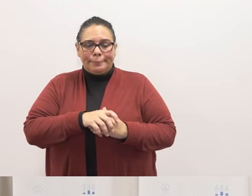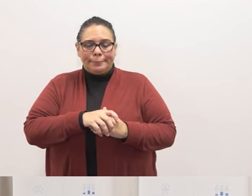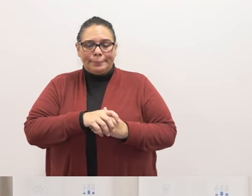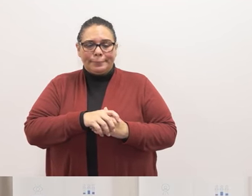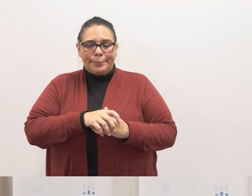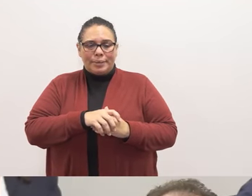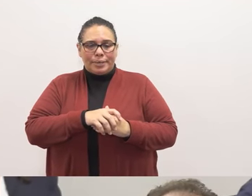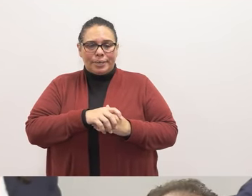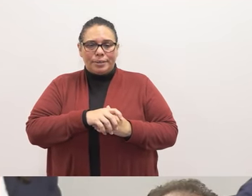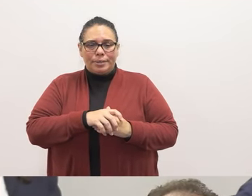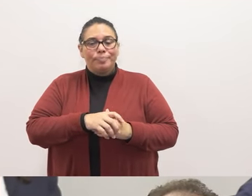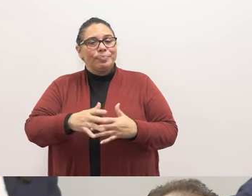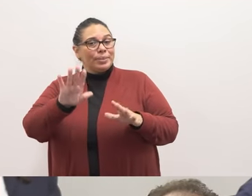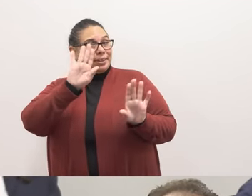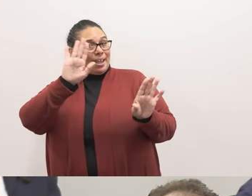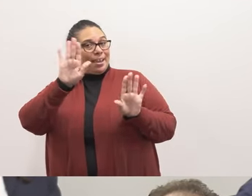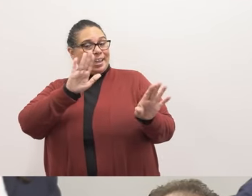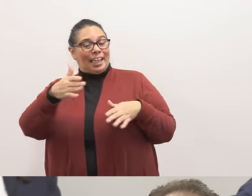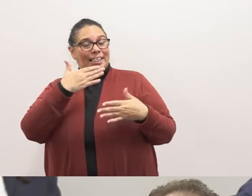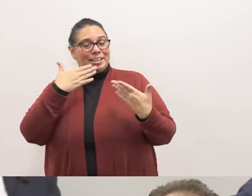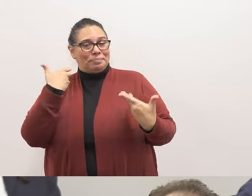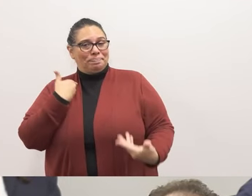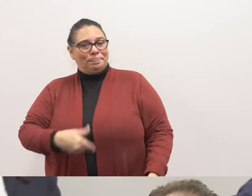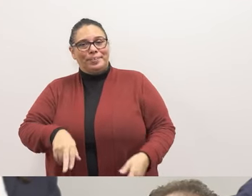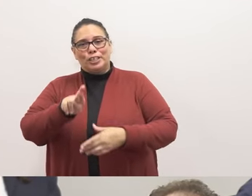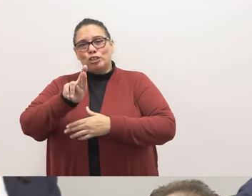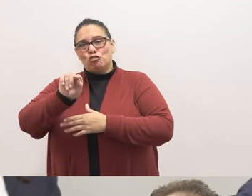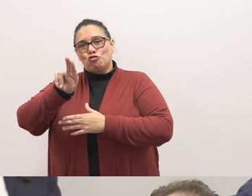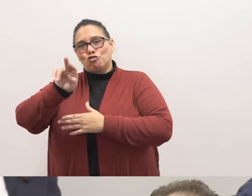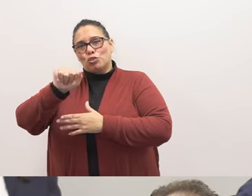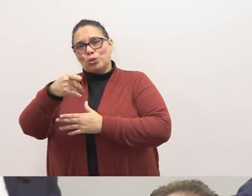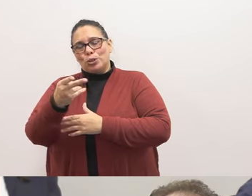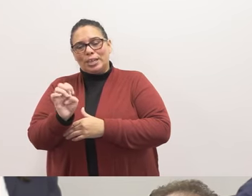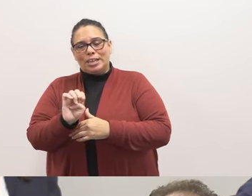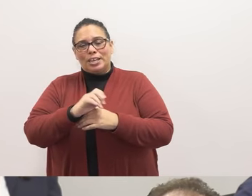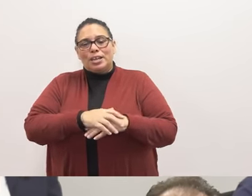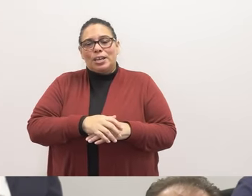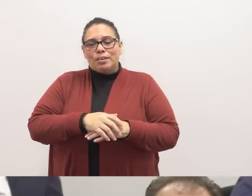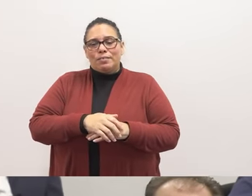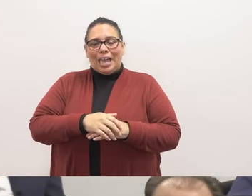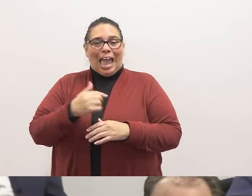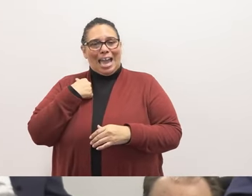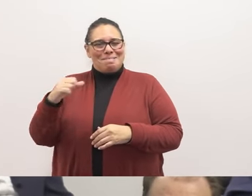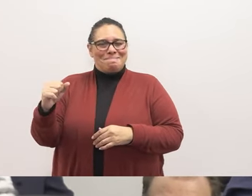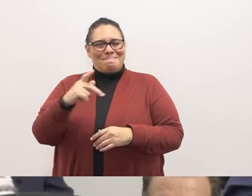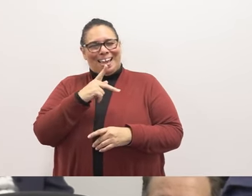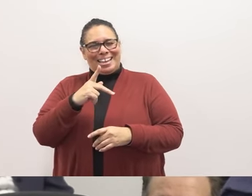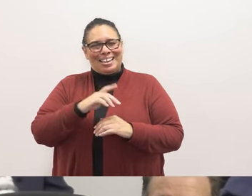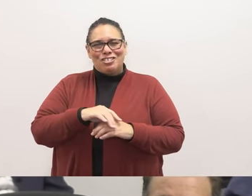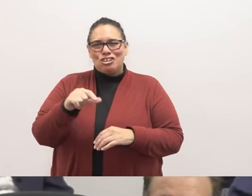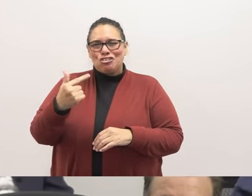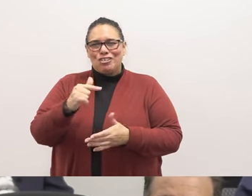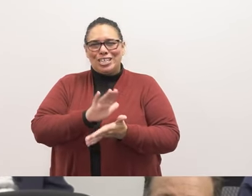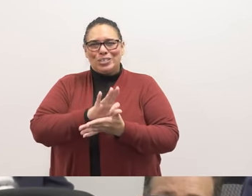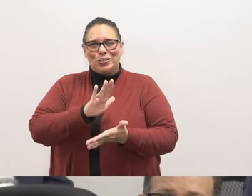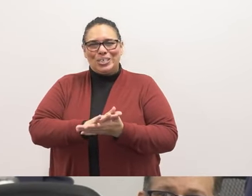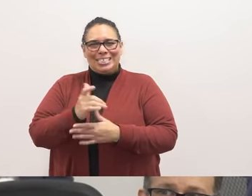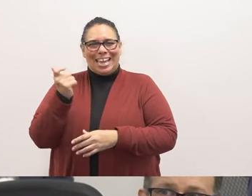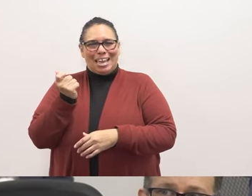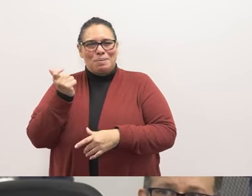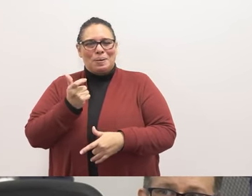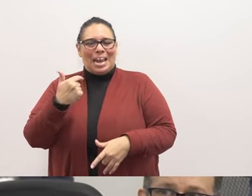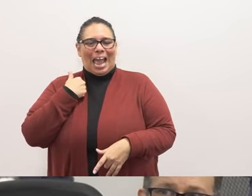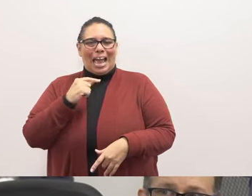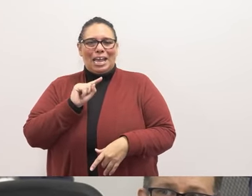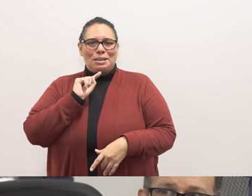Hi, thank you for having me here. My name is Ruthie Heiss. I'm from the Long Beach Green Schools Campaign. I'm back. I missed you guys. I mostly missed